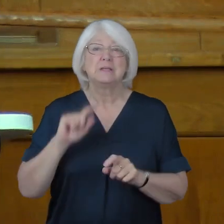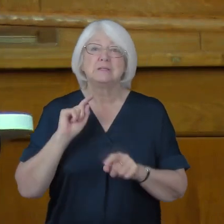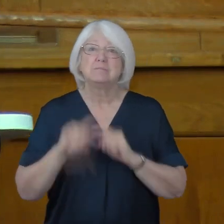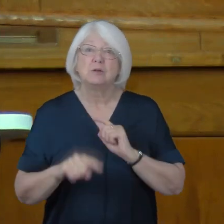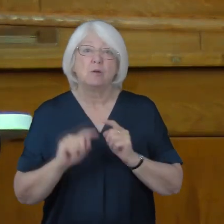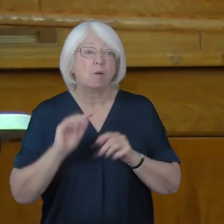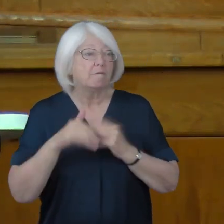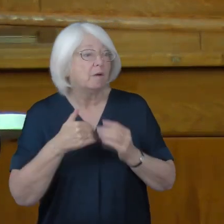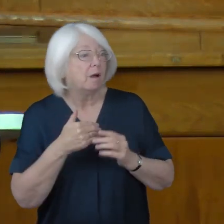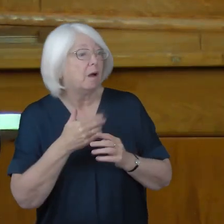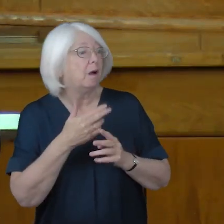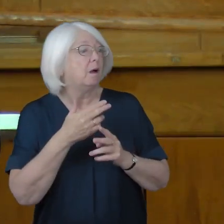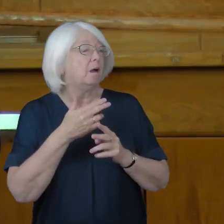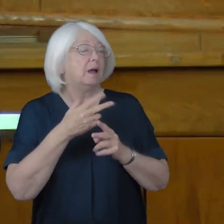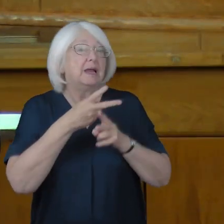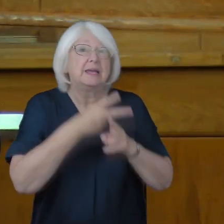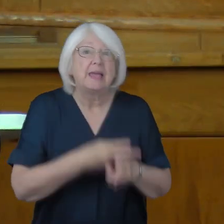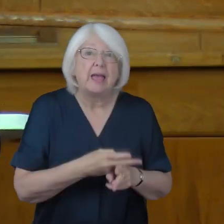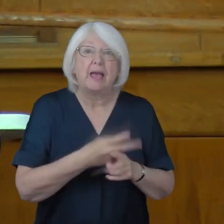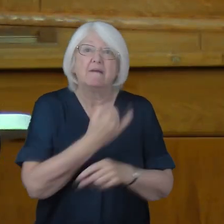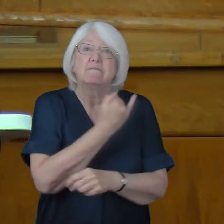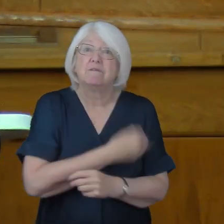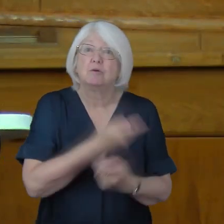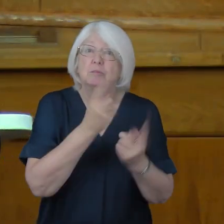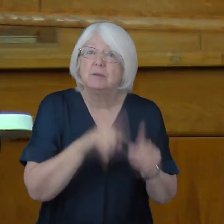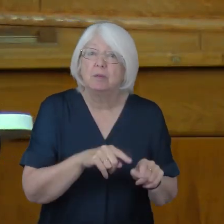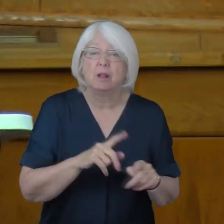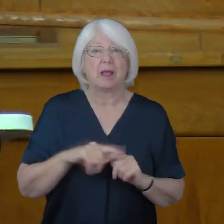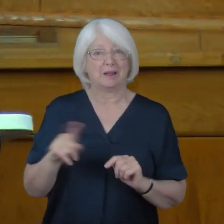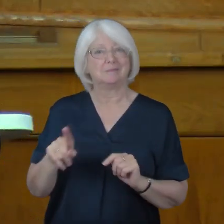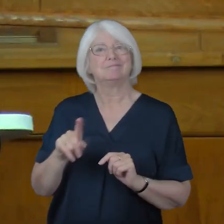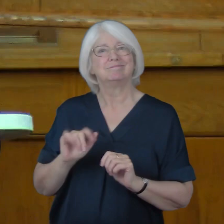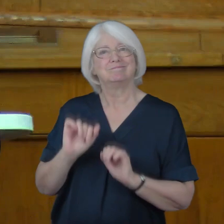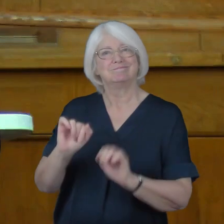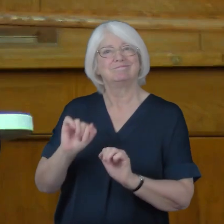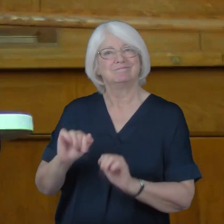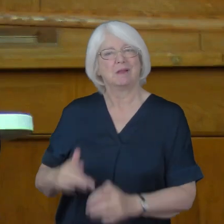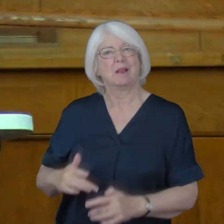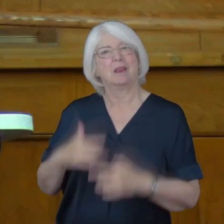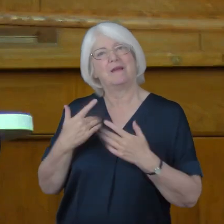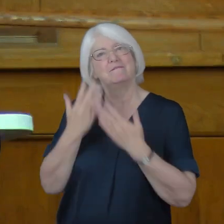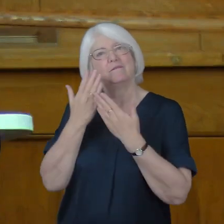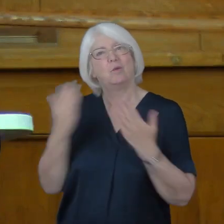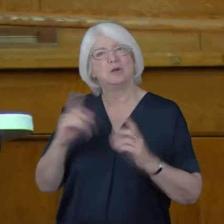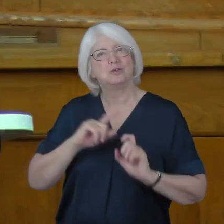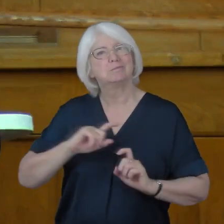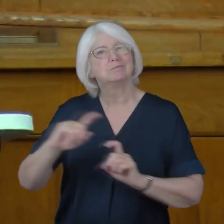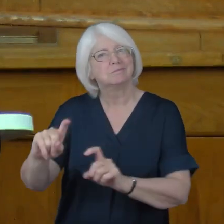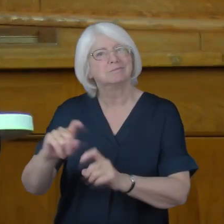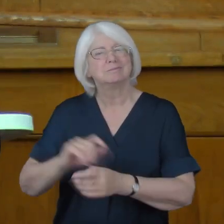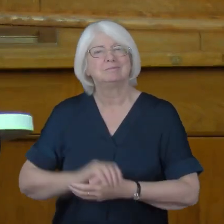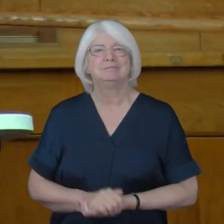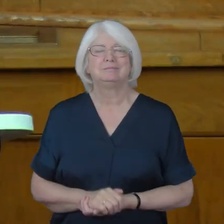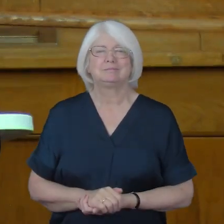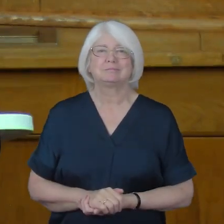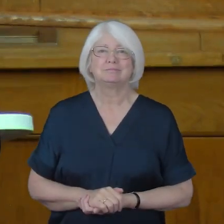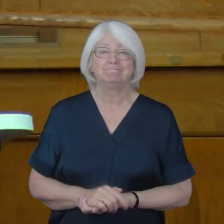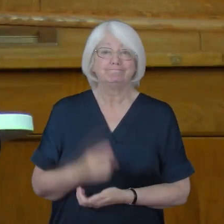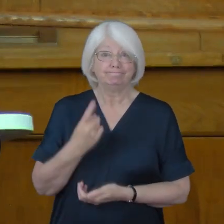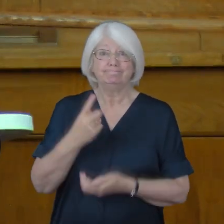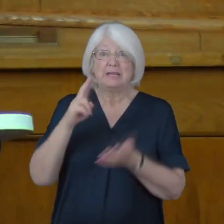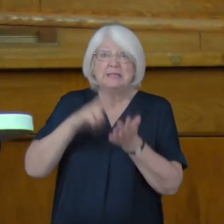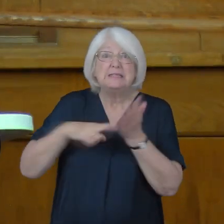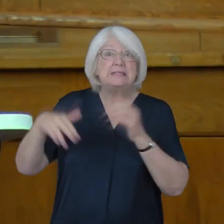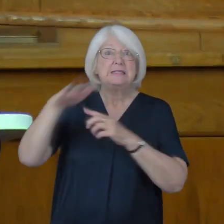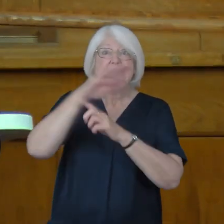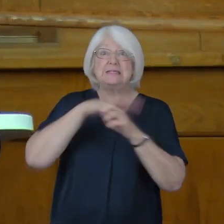the vulnerable and in sustaining the life of worship. I am thankful for those in